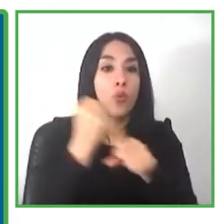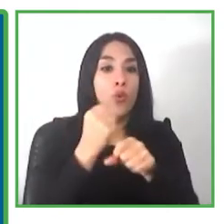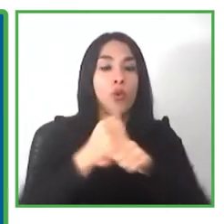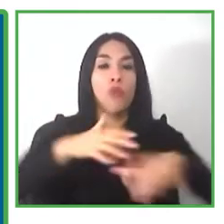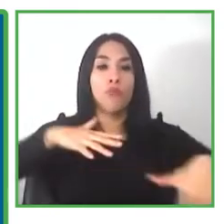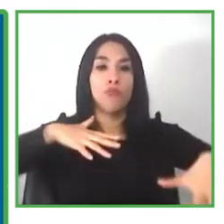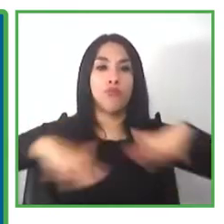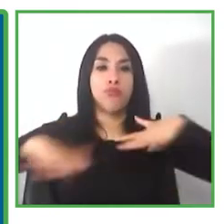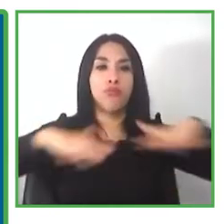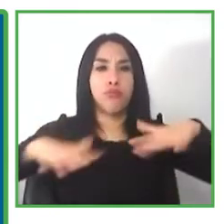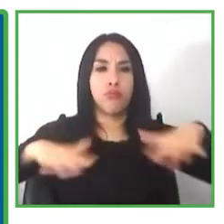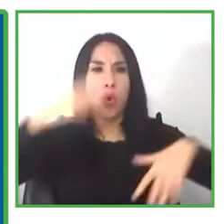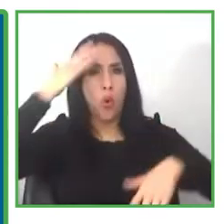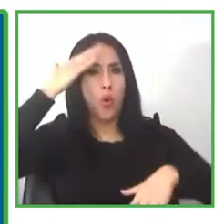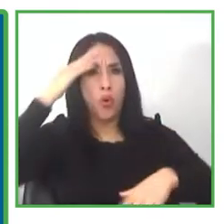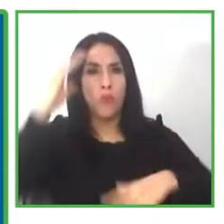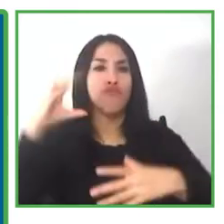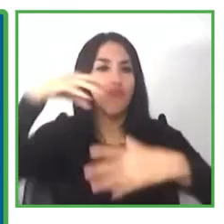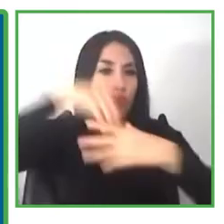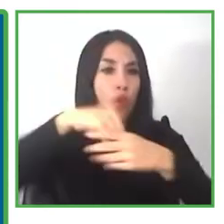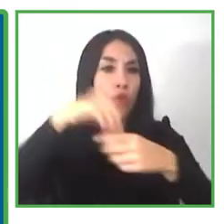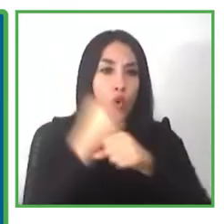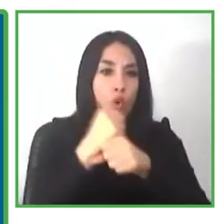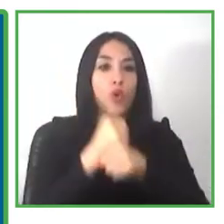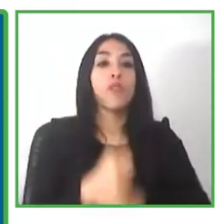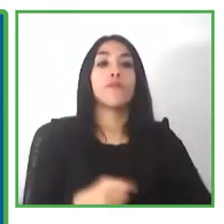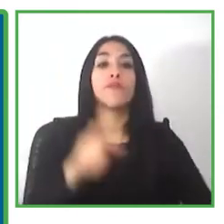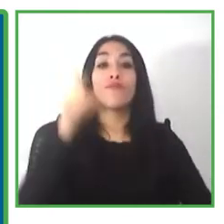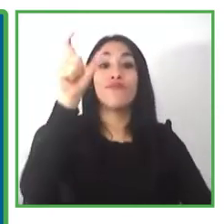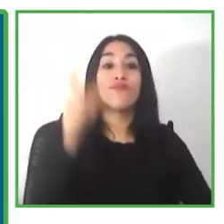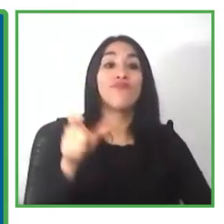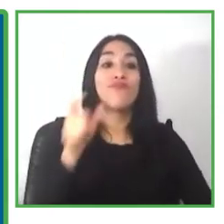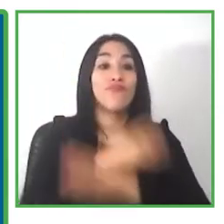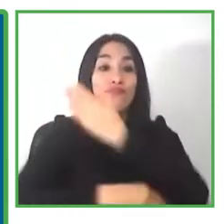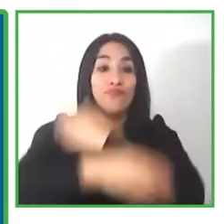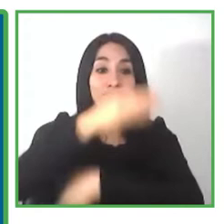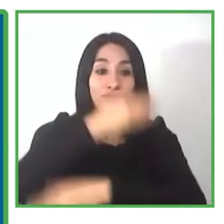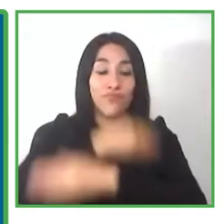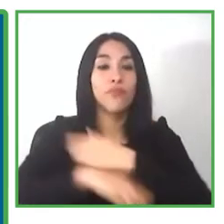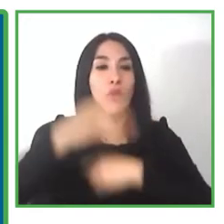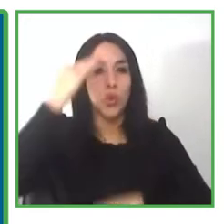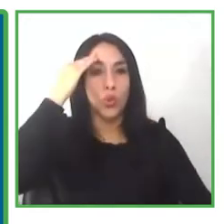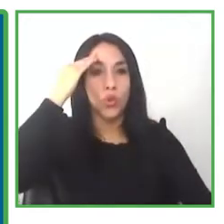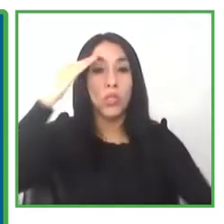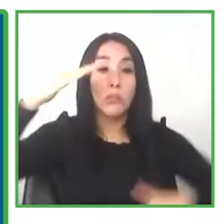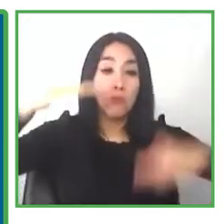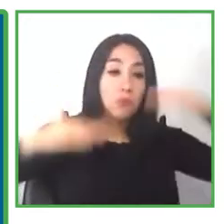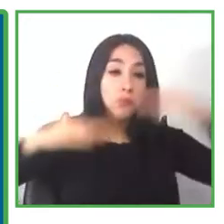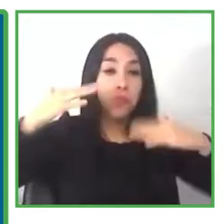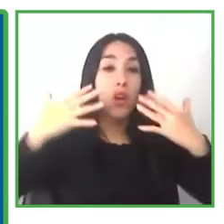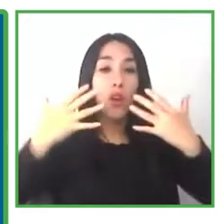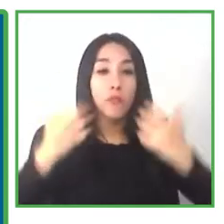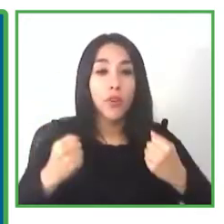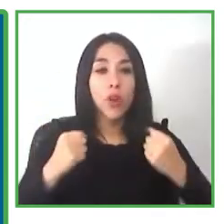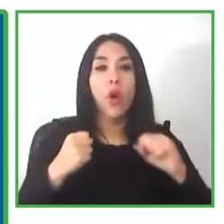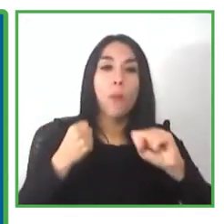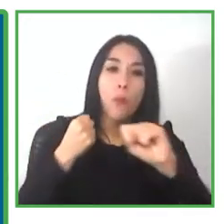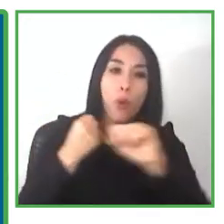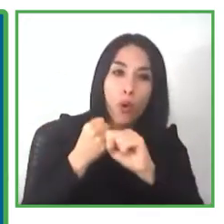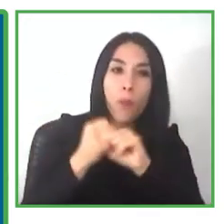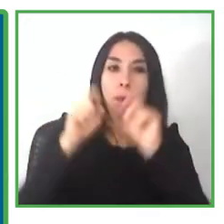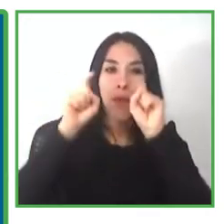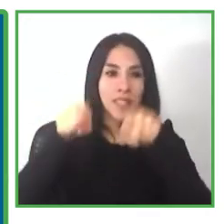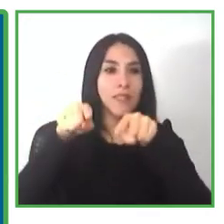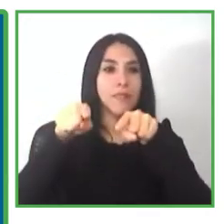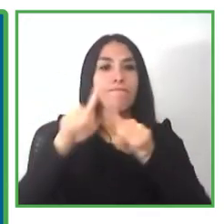people with disabilities can need support to make informed decisions about their professional